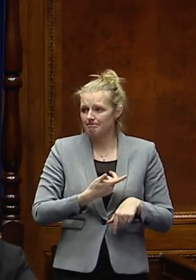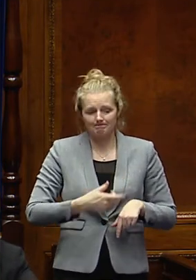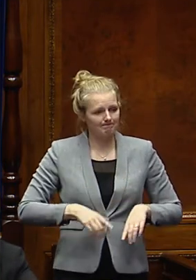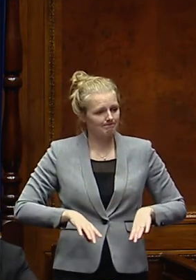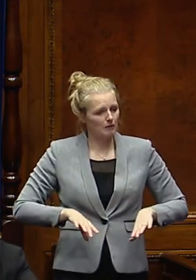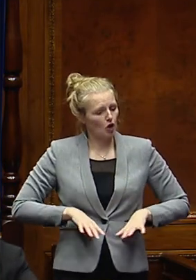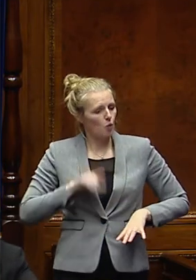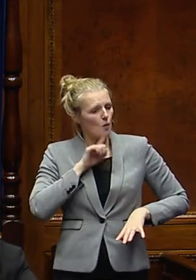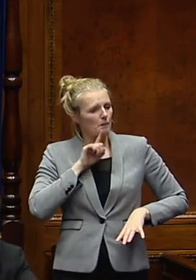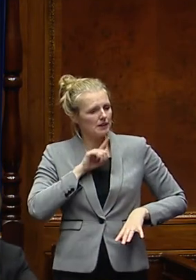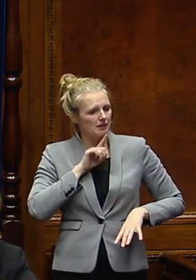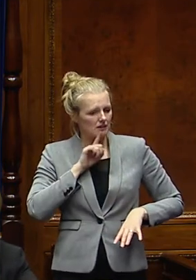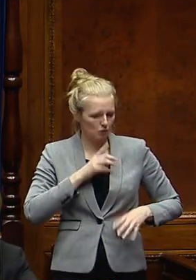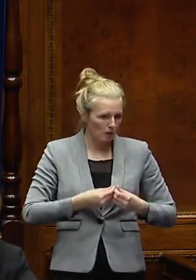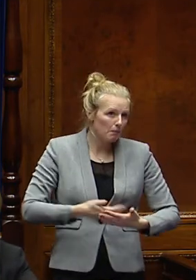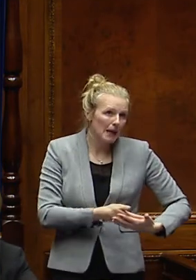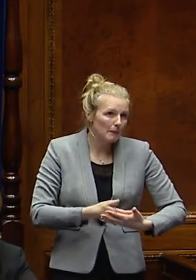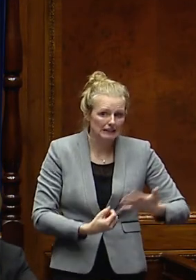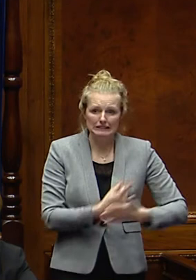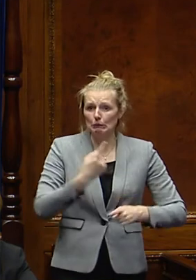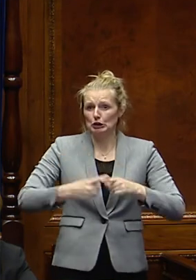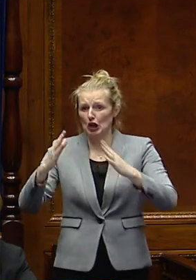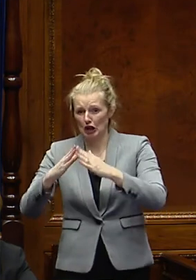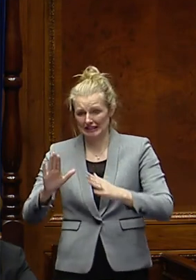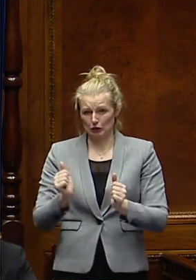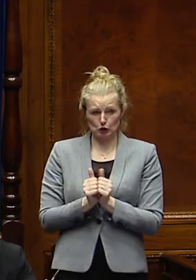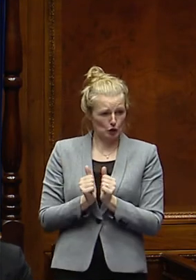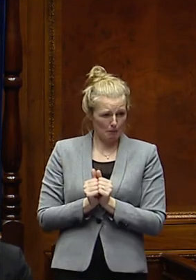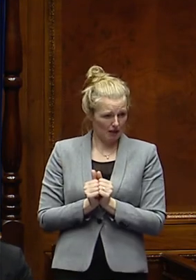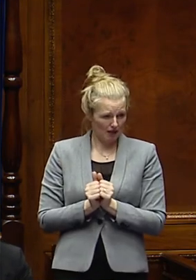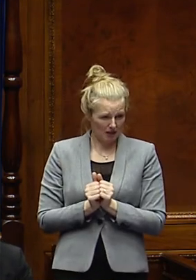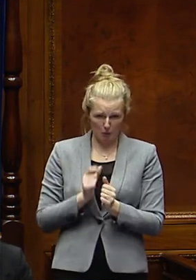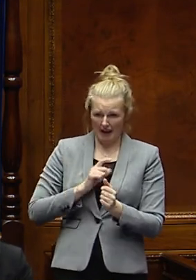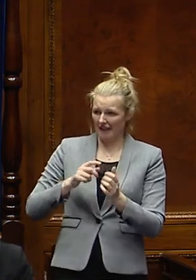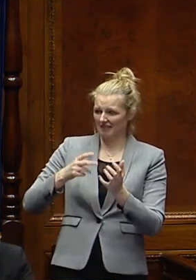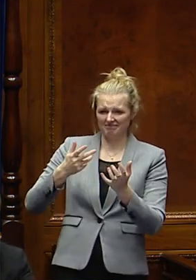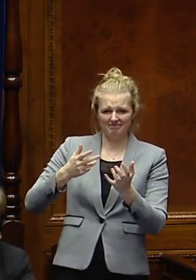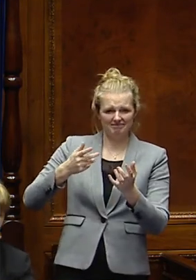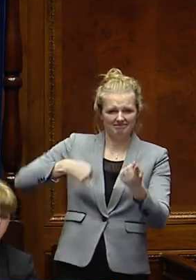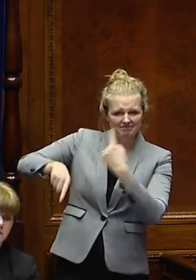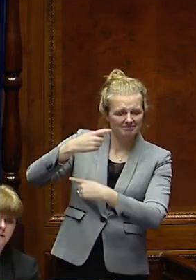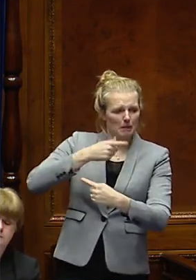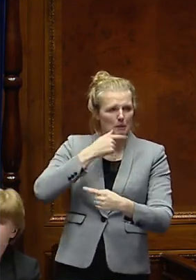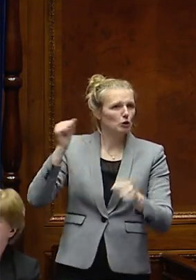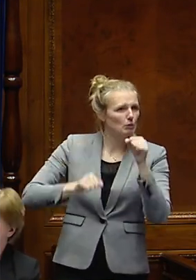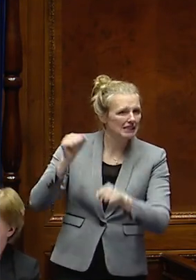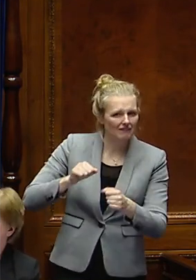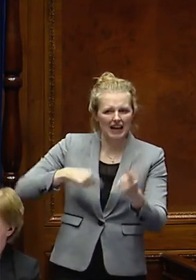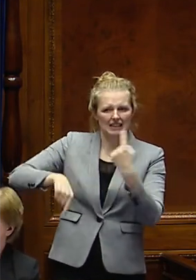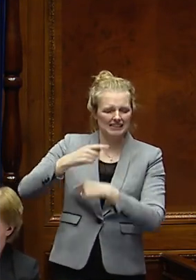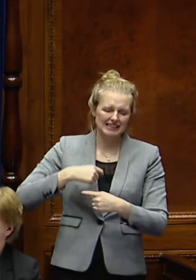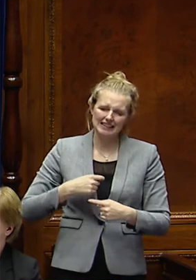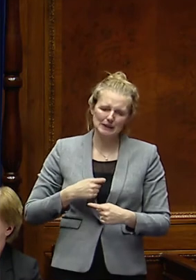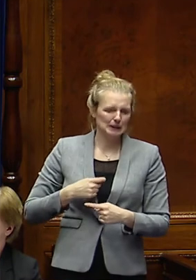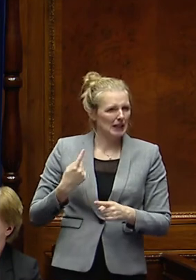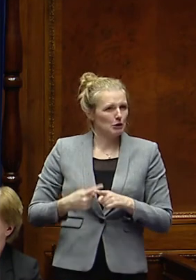young females with young children and maybe vulnerable adults and people affected by domestic violence so I do welcome